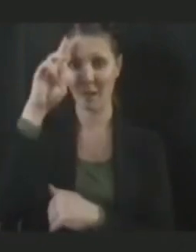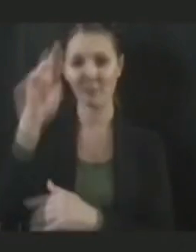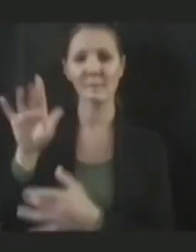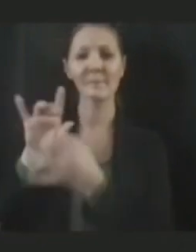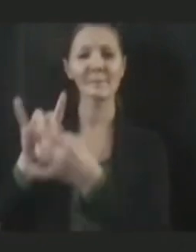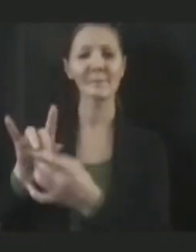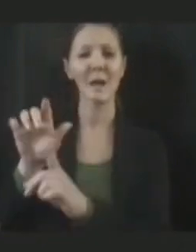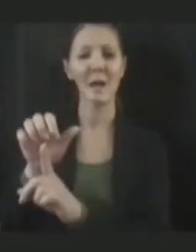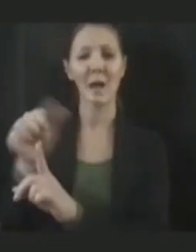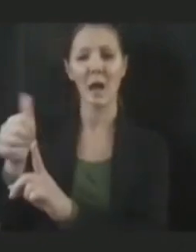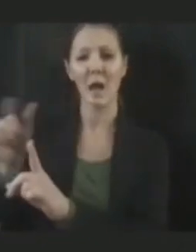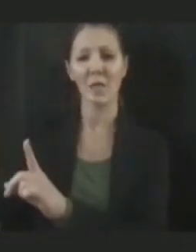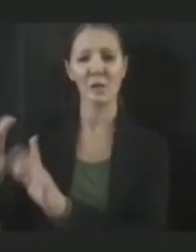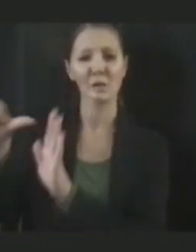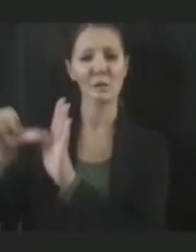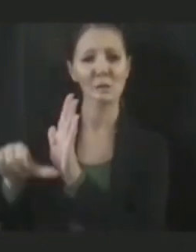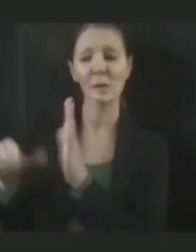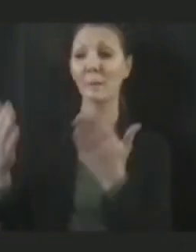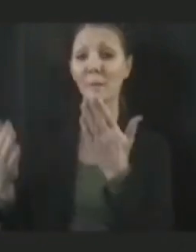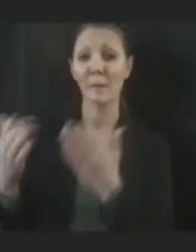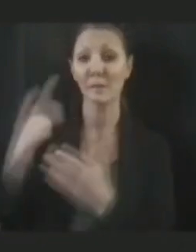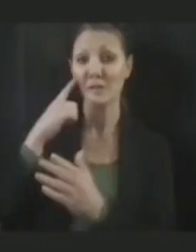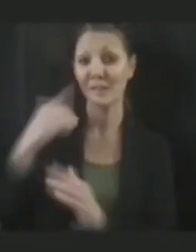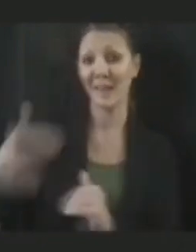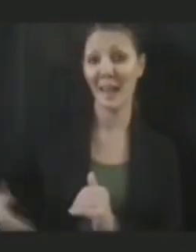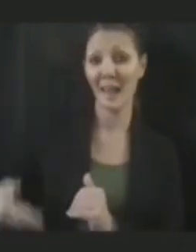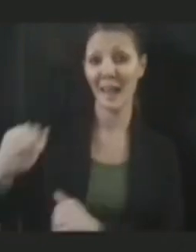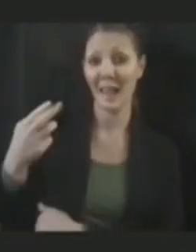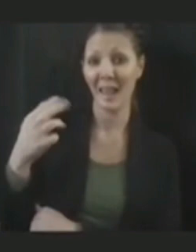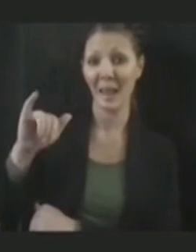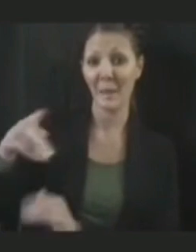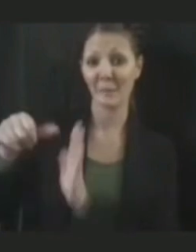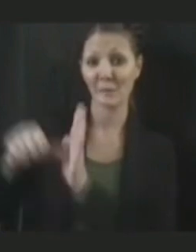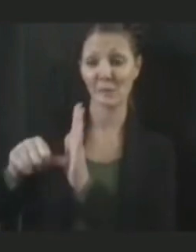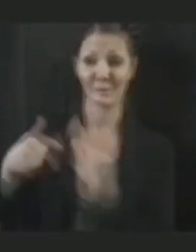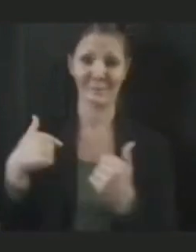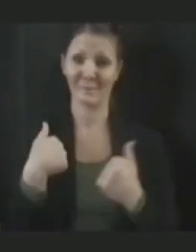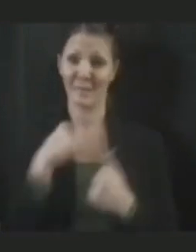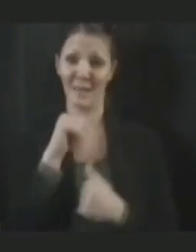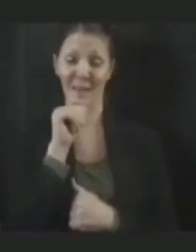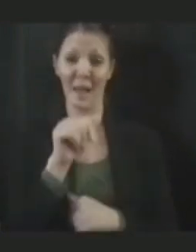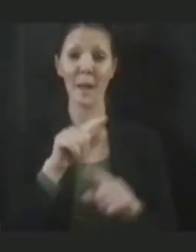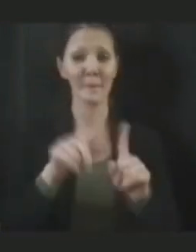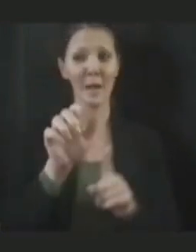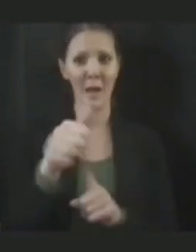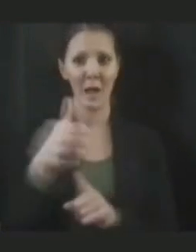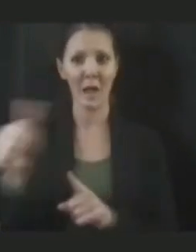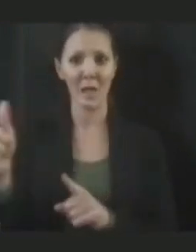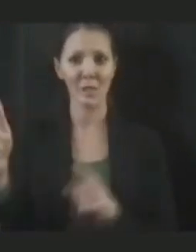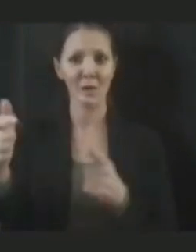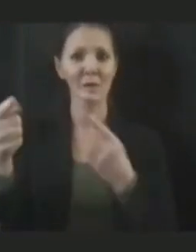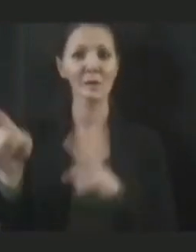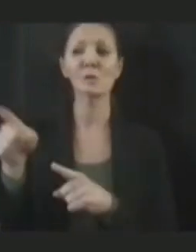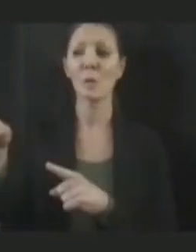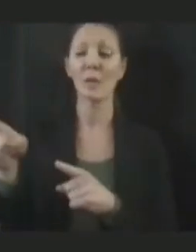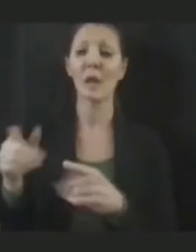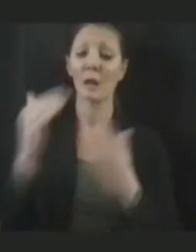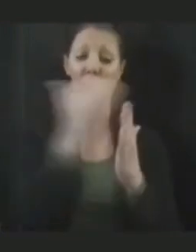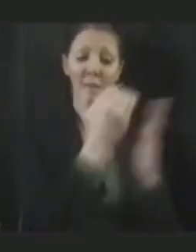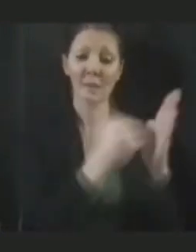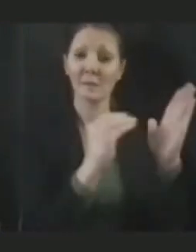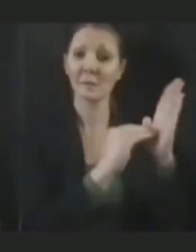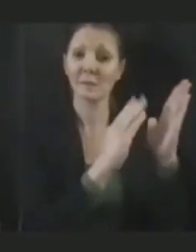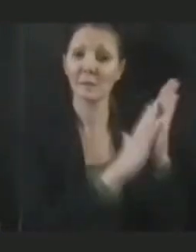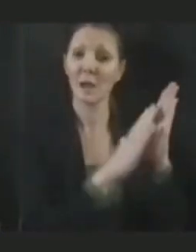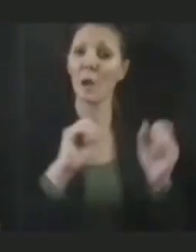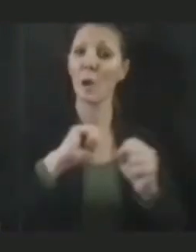other surgeries, say hip surgery, for example. Not in my case, but other cases. So they're listed as a COVID patient, but probably they're there